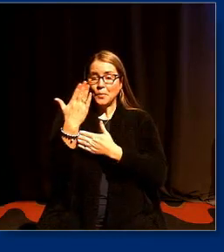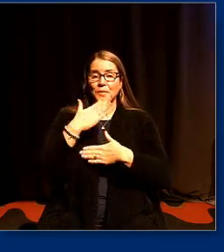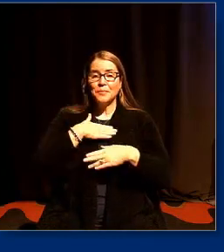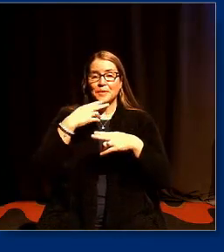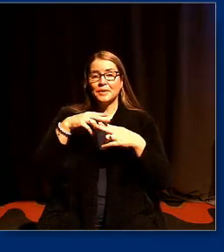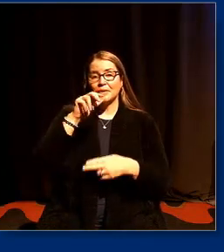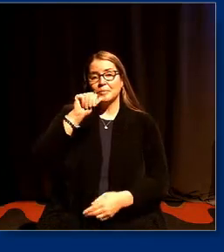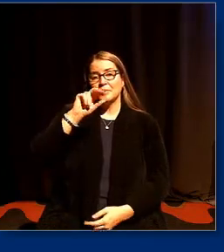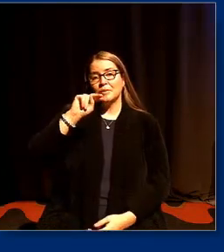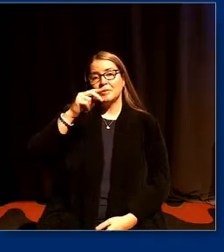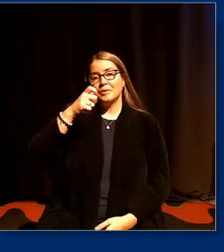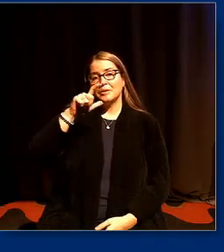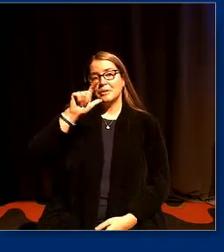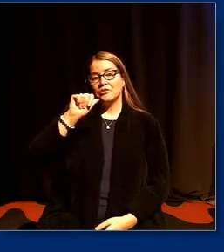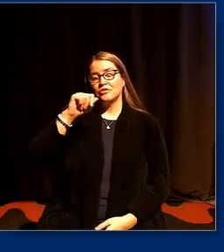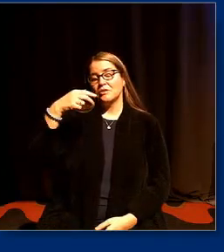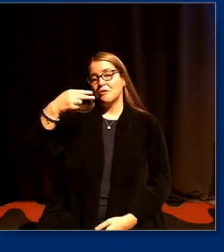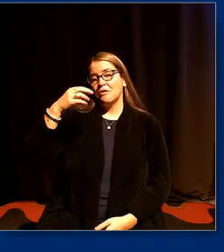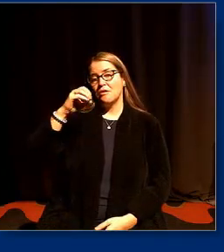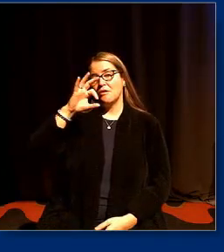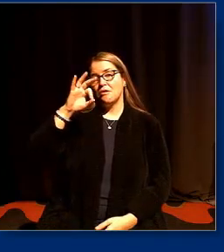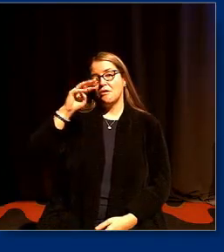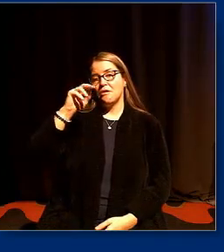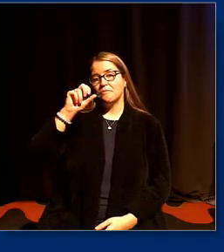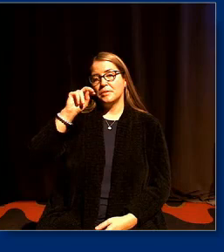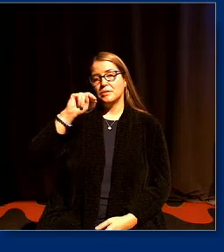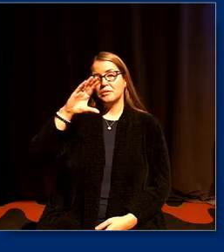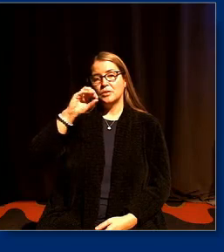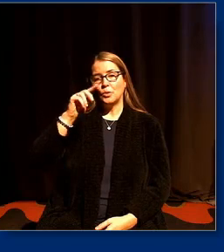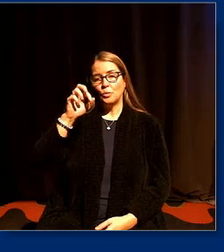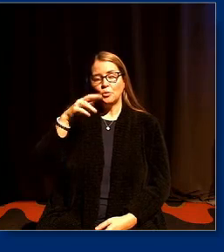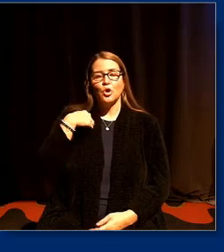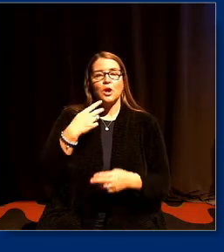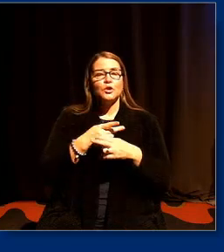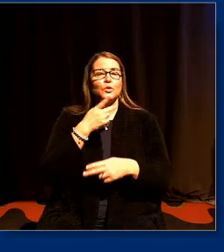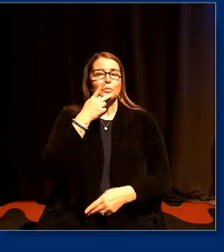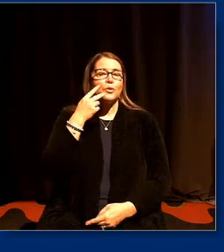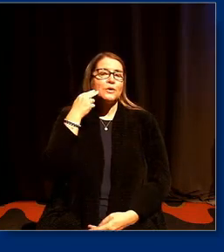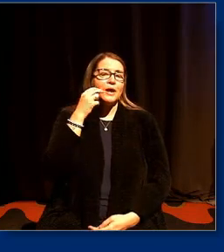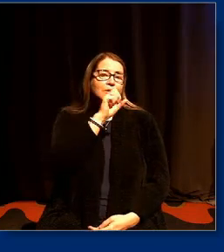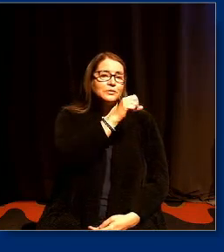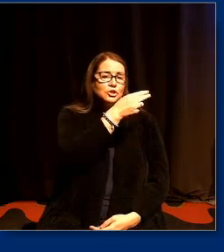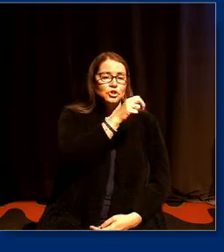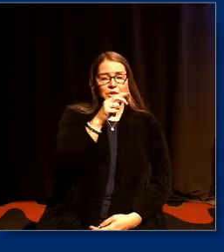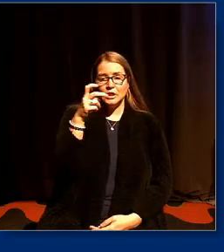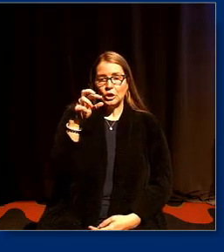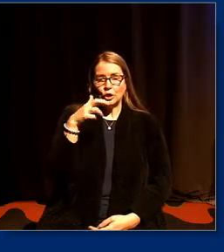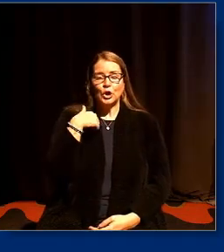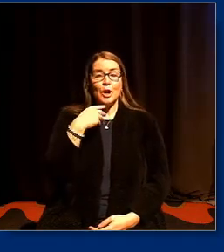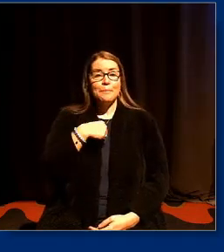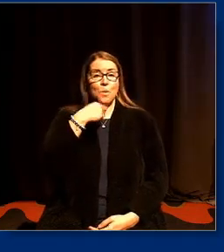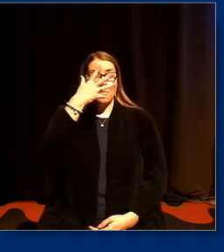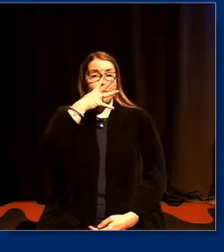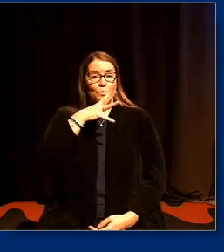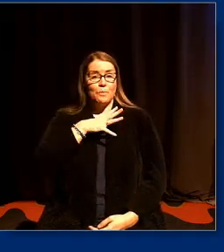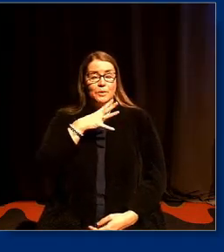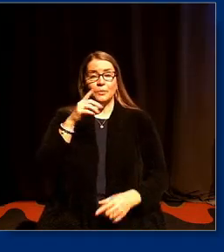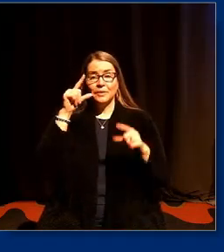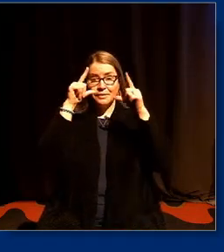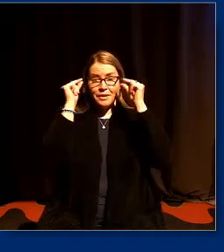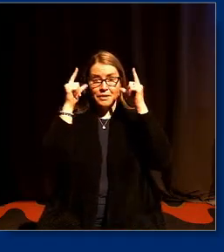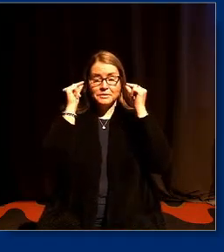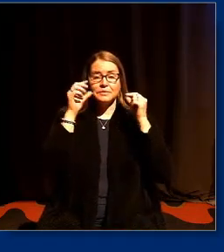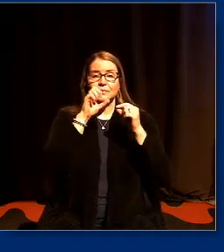name is Angela Hoffman Cooper and I use pronouns she and her I'm a white woman wearing glasses an orange blazer my